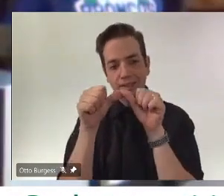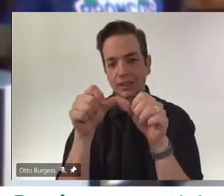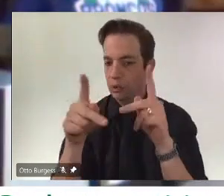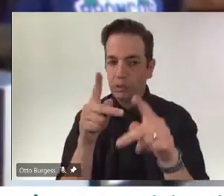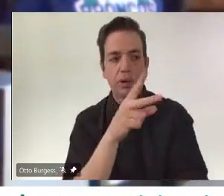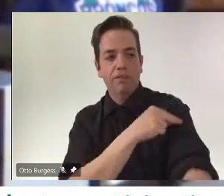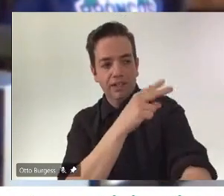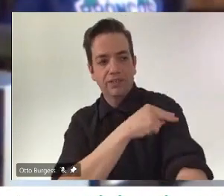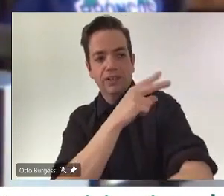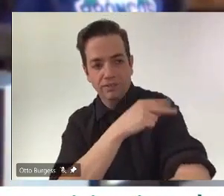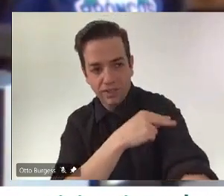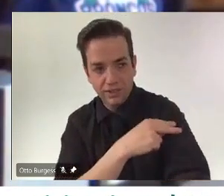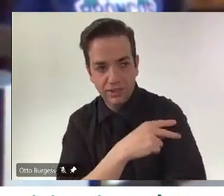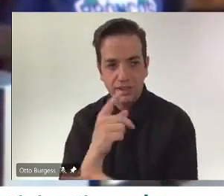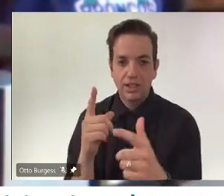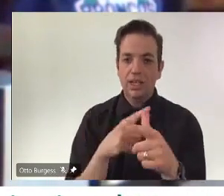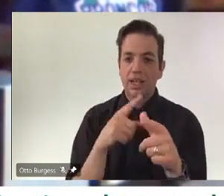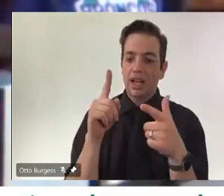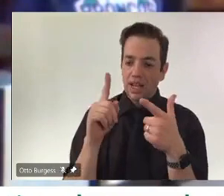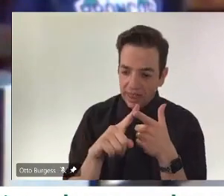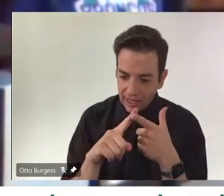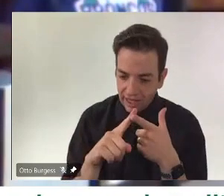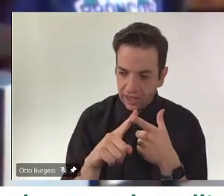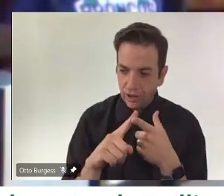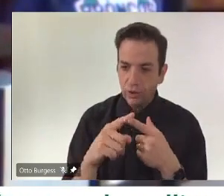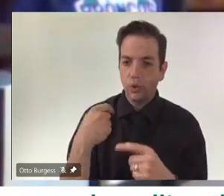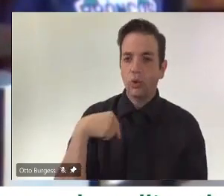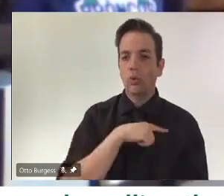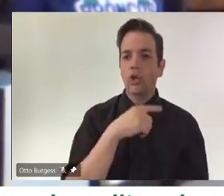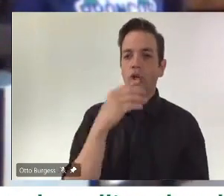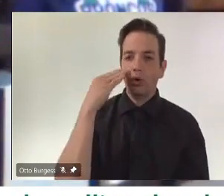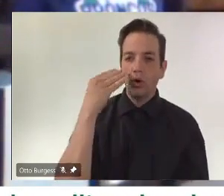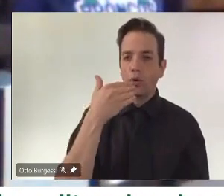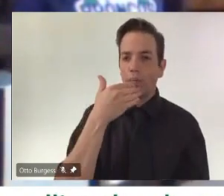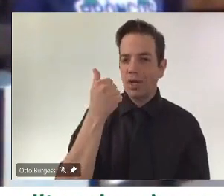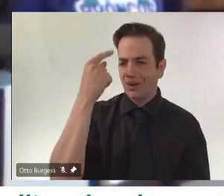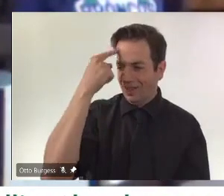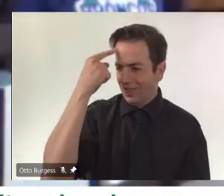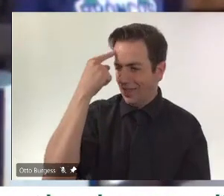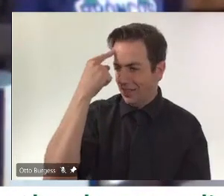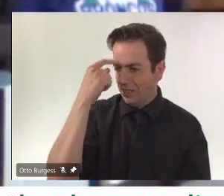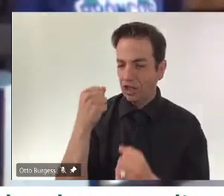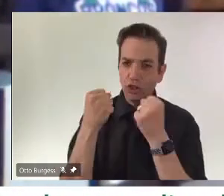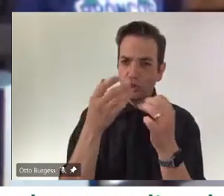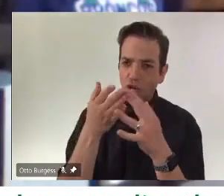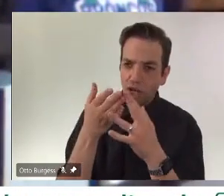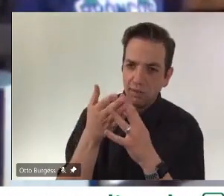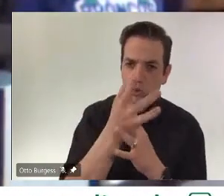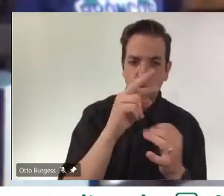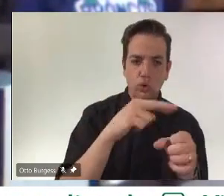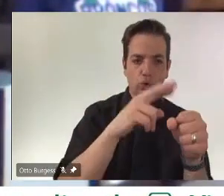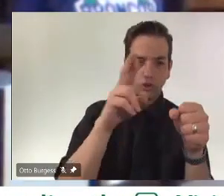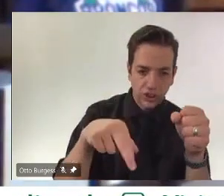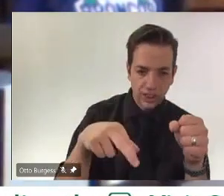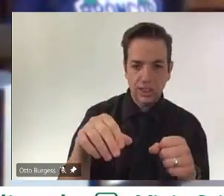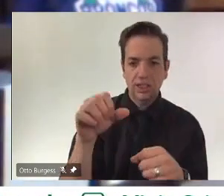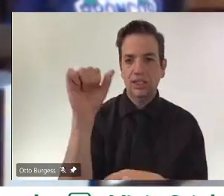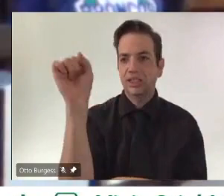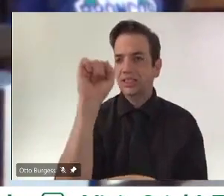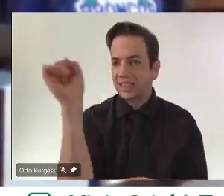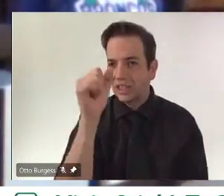larger sample size is is the drive throughs in Regina and Saskatoon and the the lineups that have been hours and hours long.